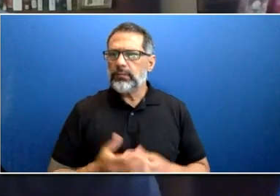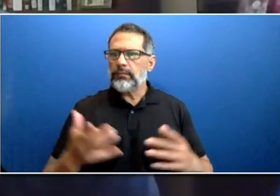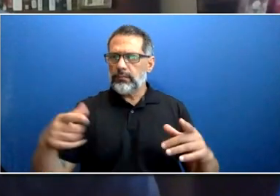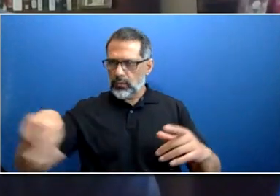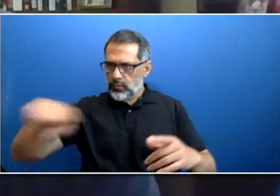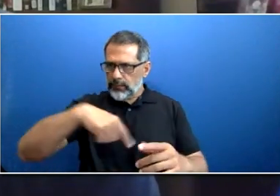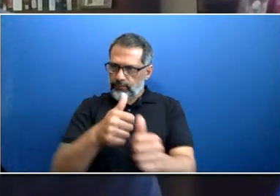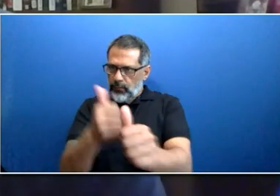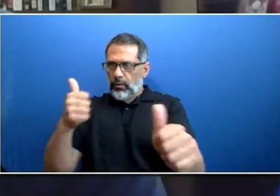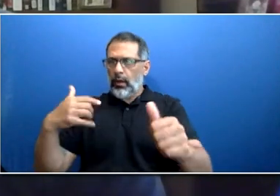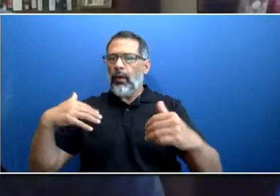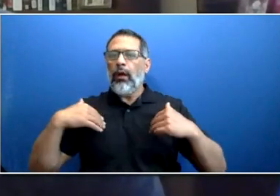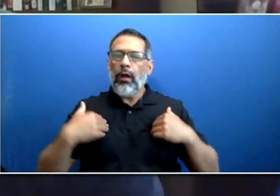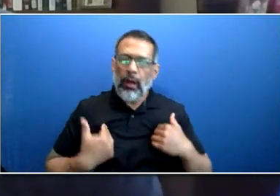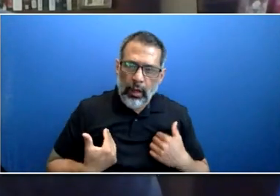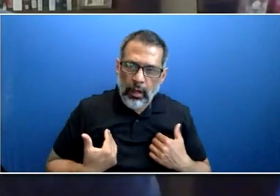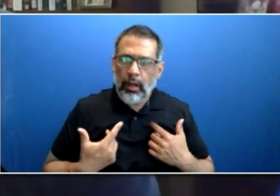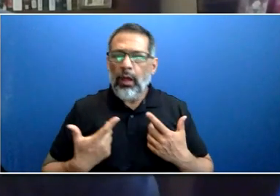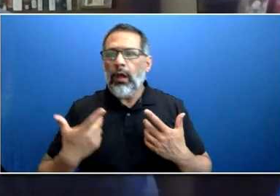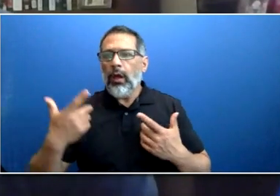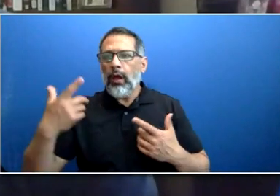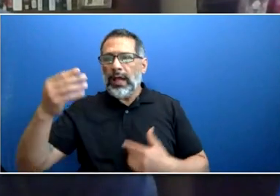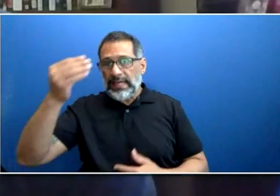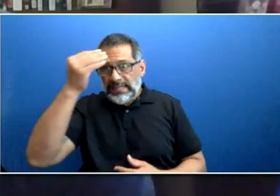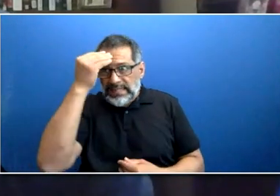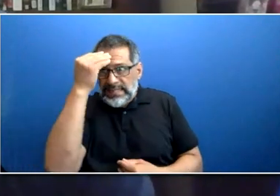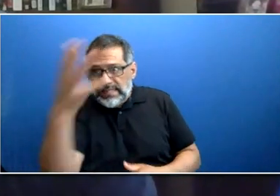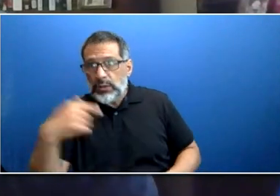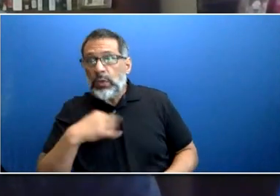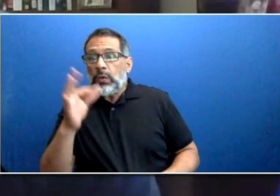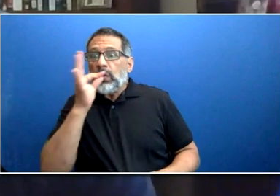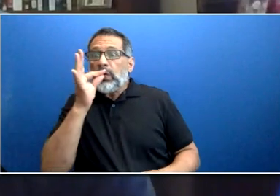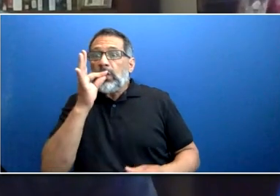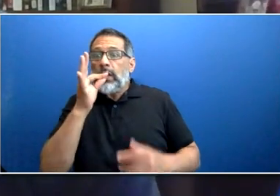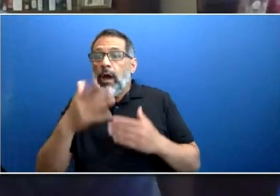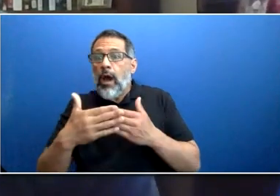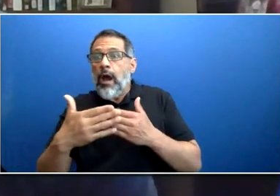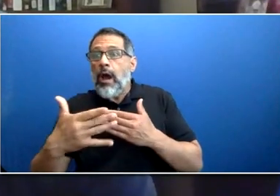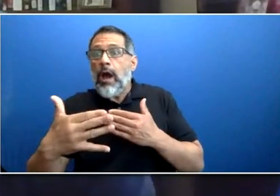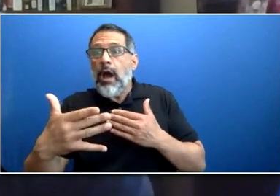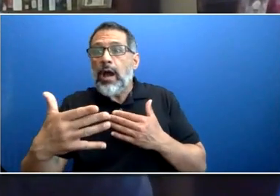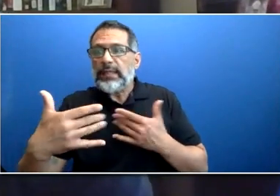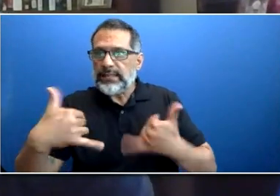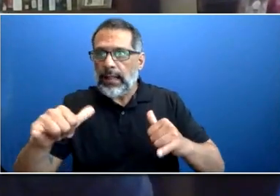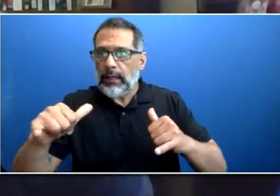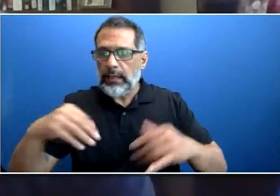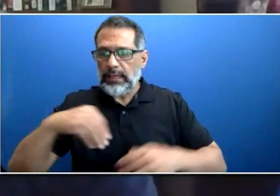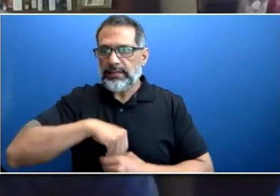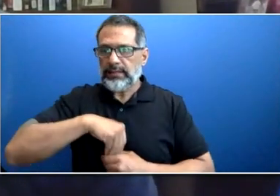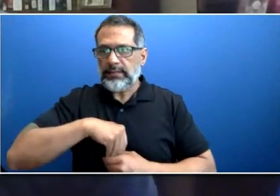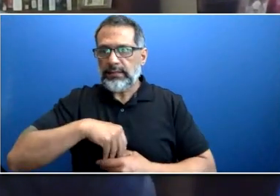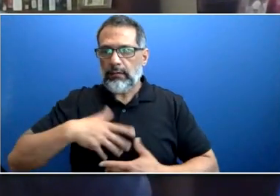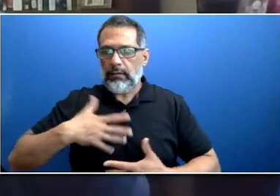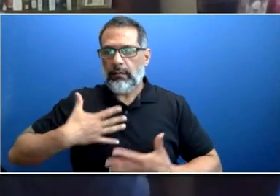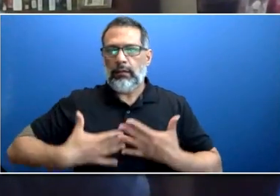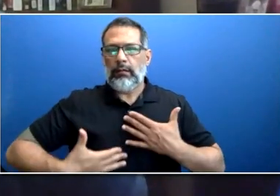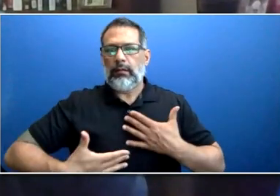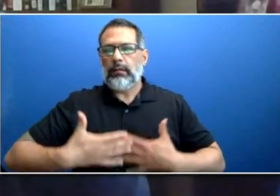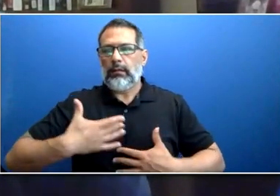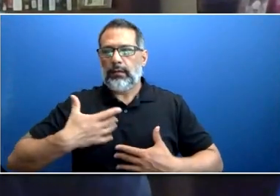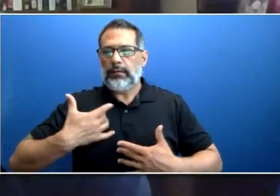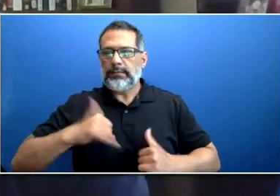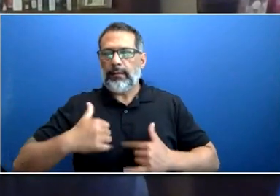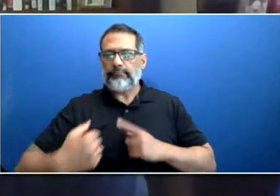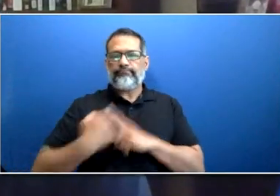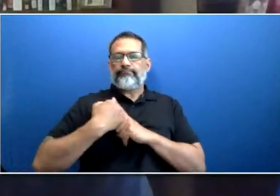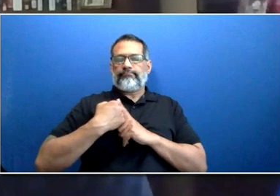of drugs. It includes being free from the risk of effects of illicit drugs, alcohol, medication, and or mood or mind-altering